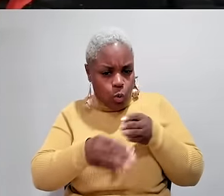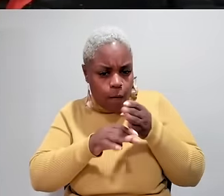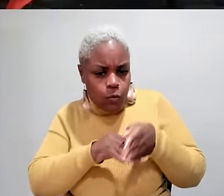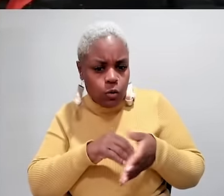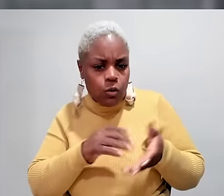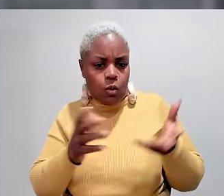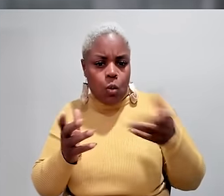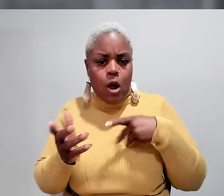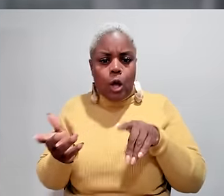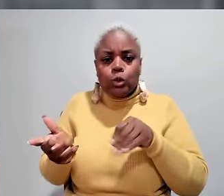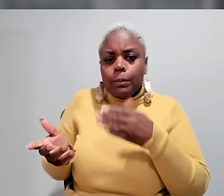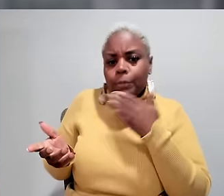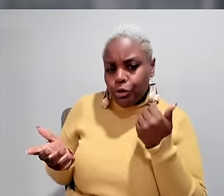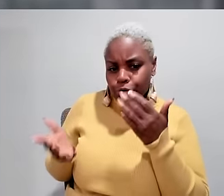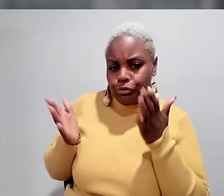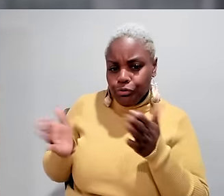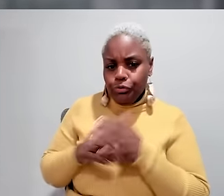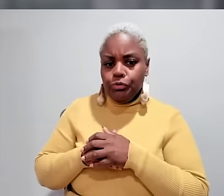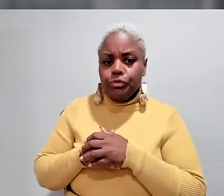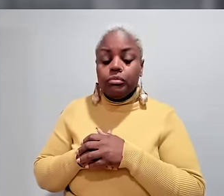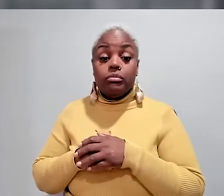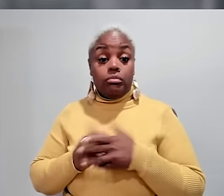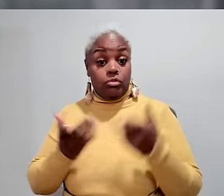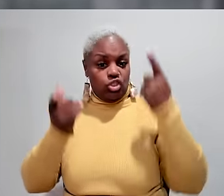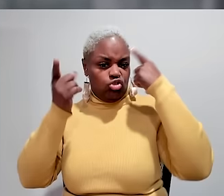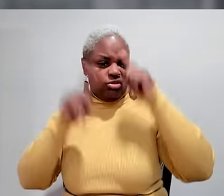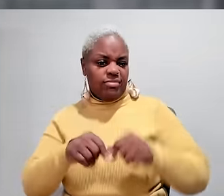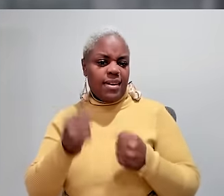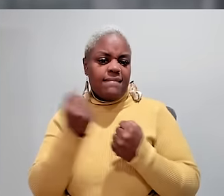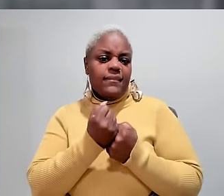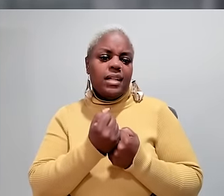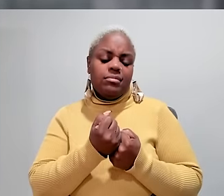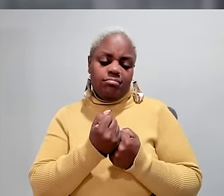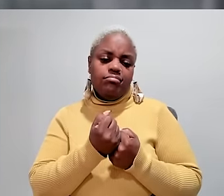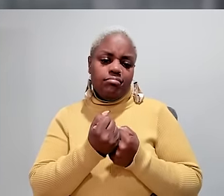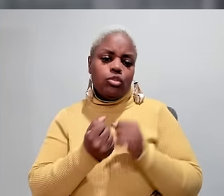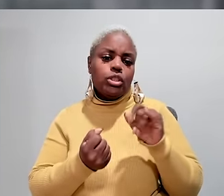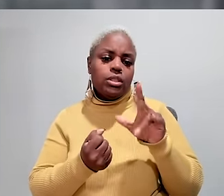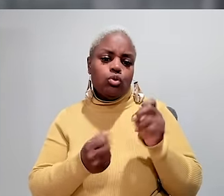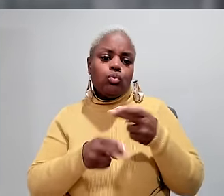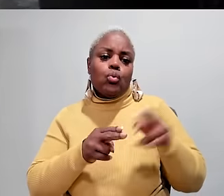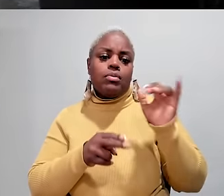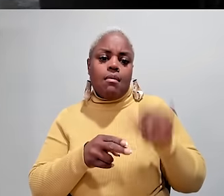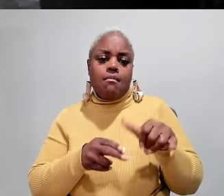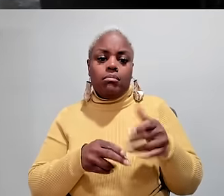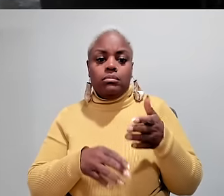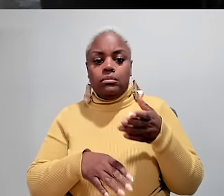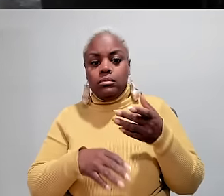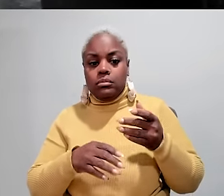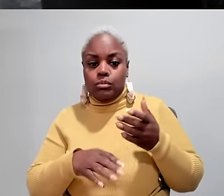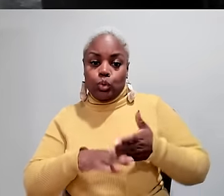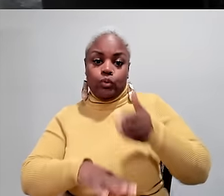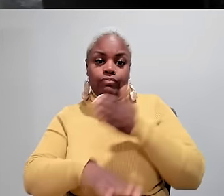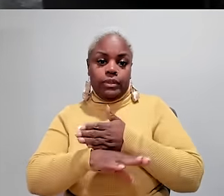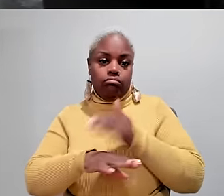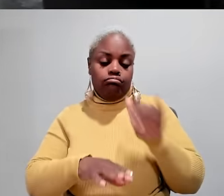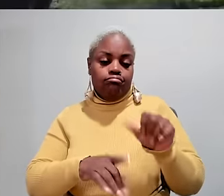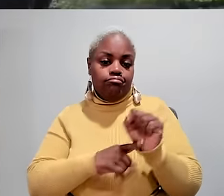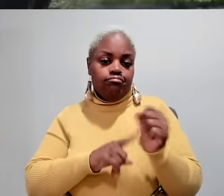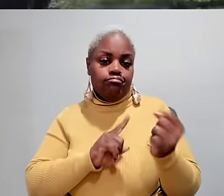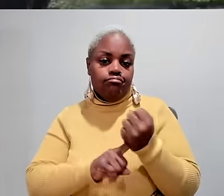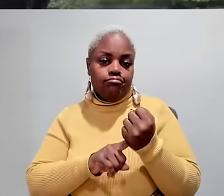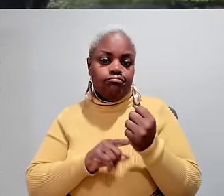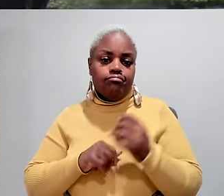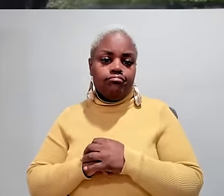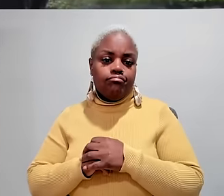I'm listening for the areas where we may not get a do-over, but we can do a do-better. And Gillums agrees with activists just as shorter that